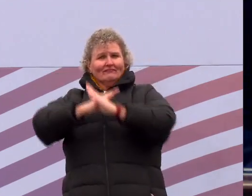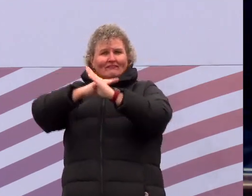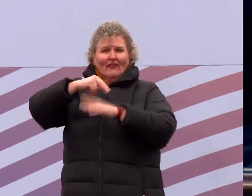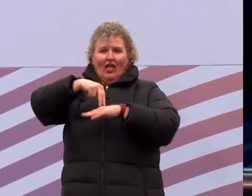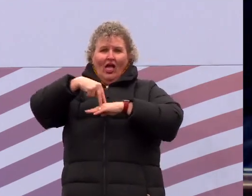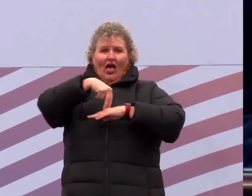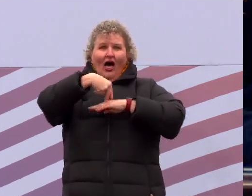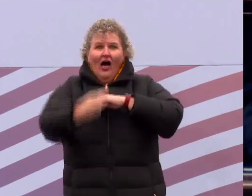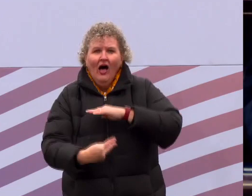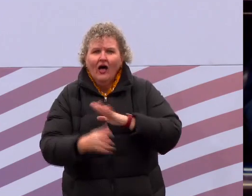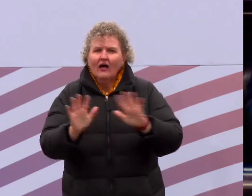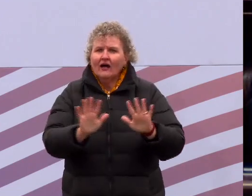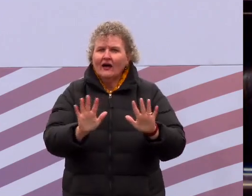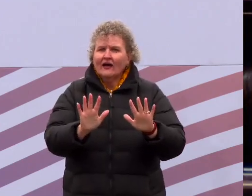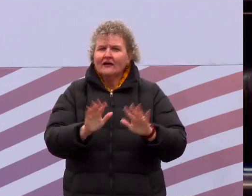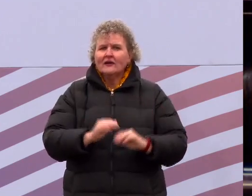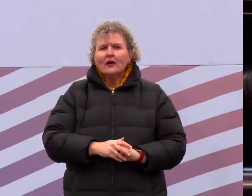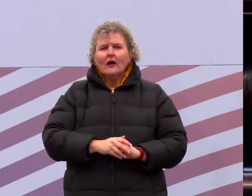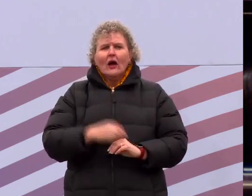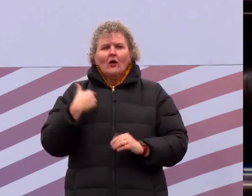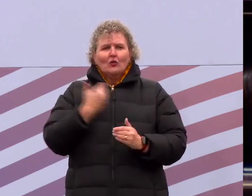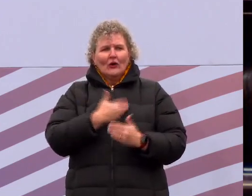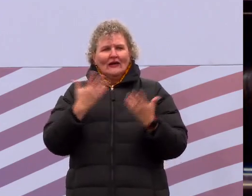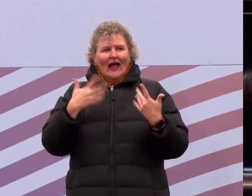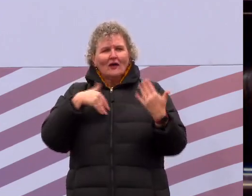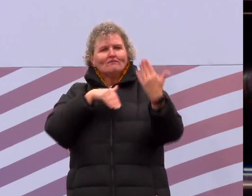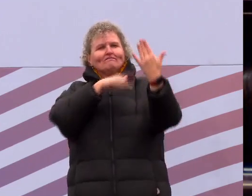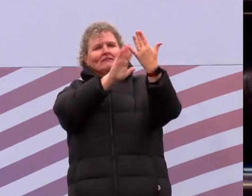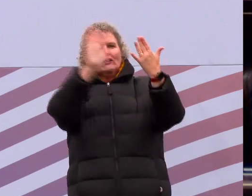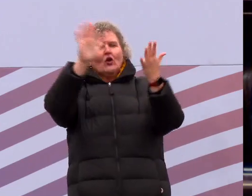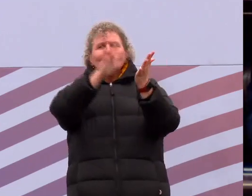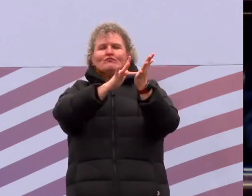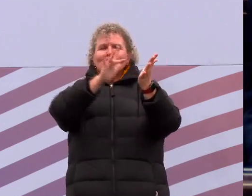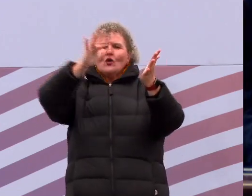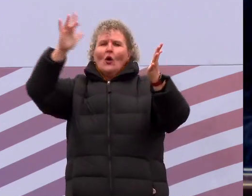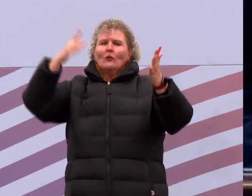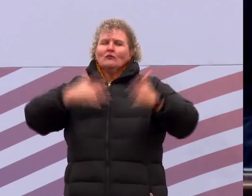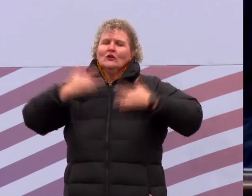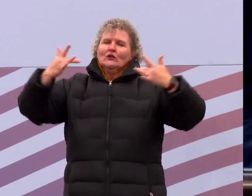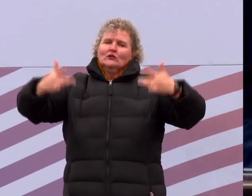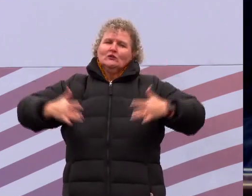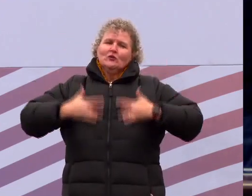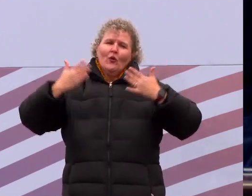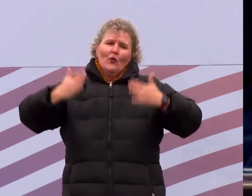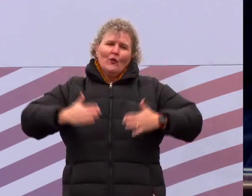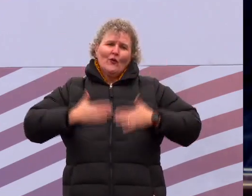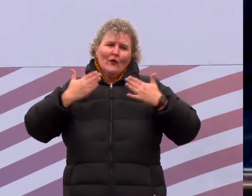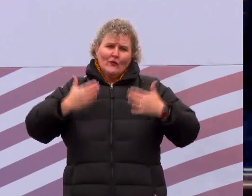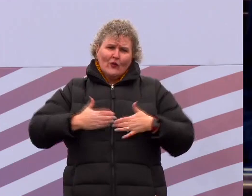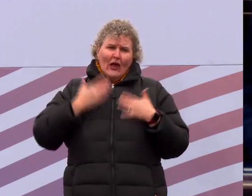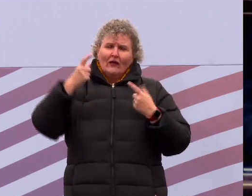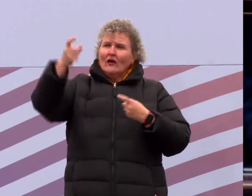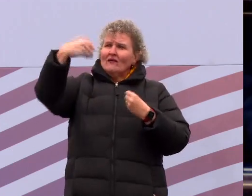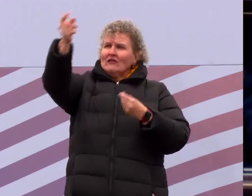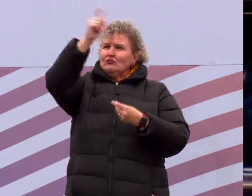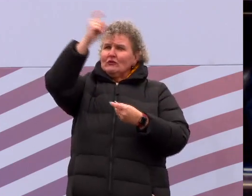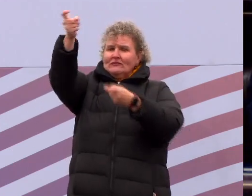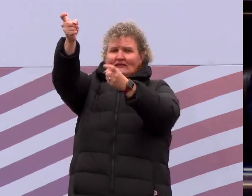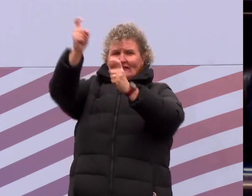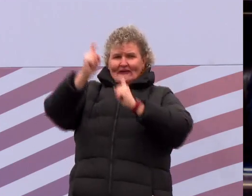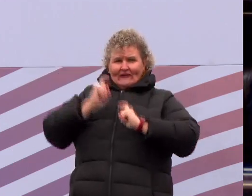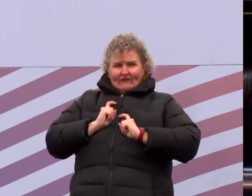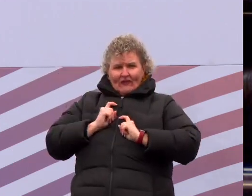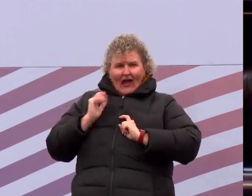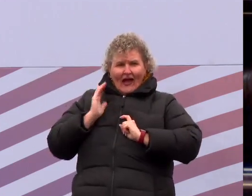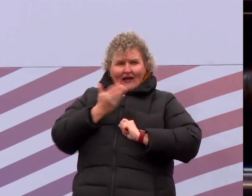faultless before the presence of his glory with exceeding joy, to the only wise God, our Savior, be